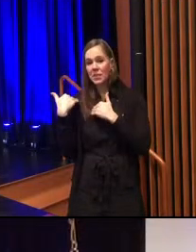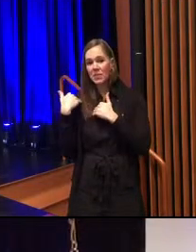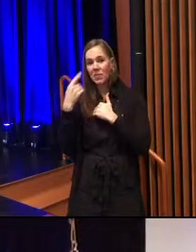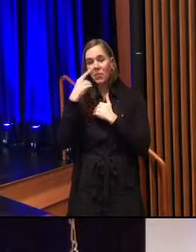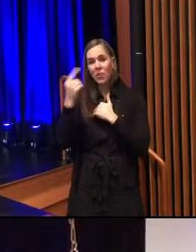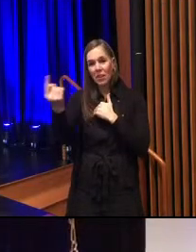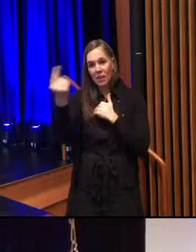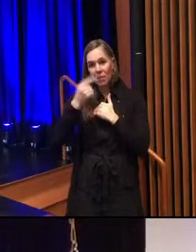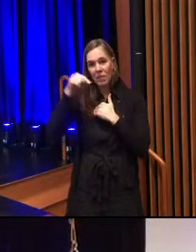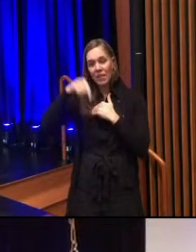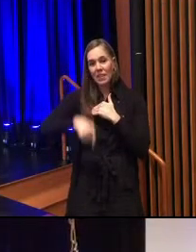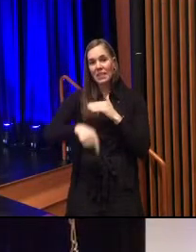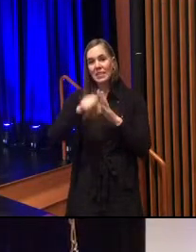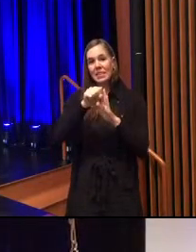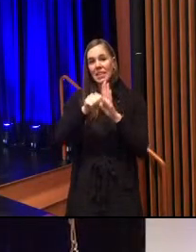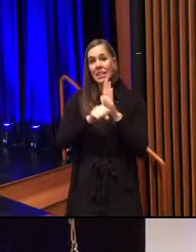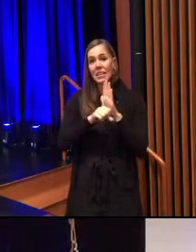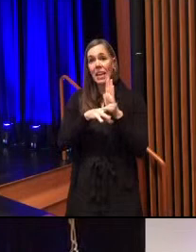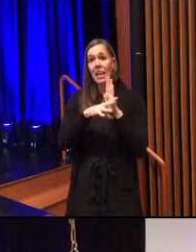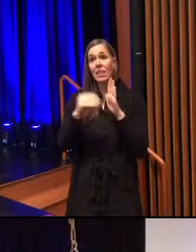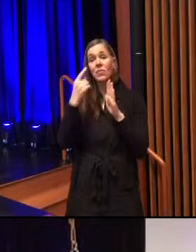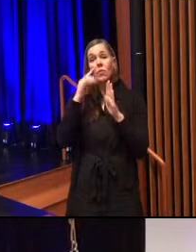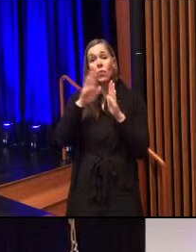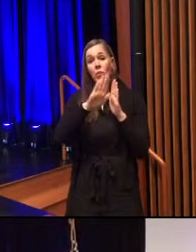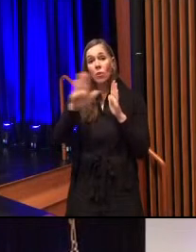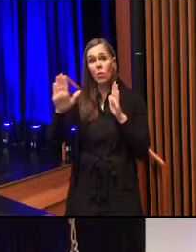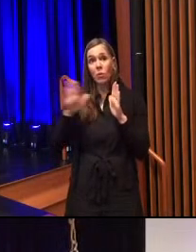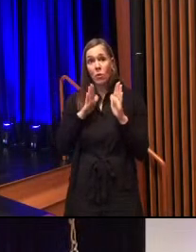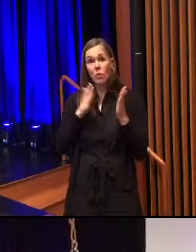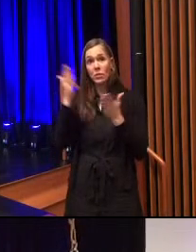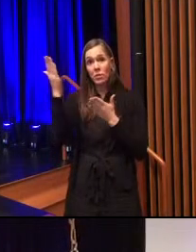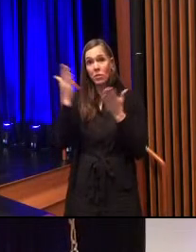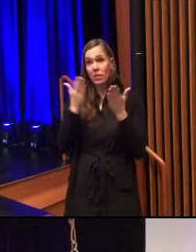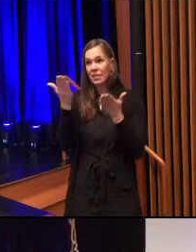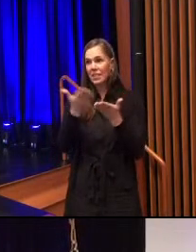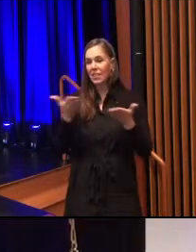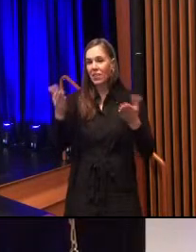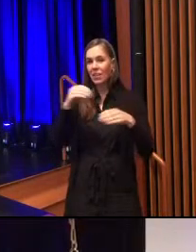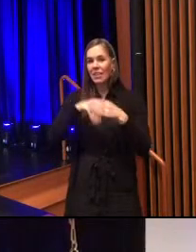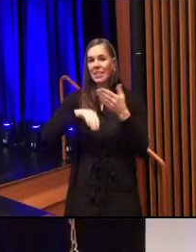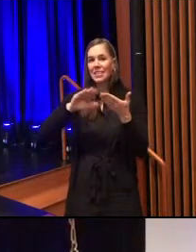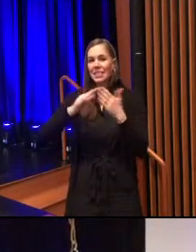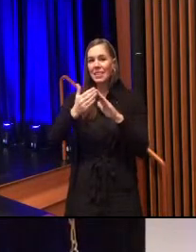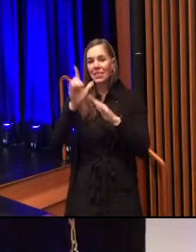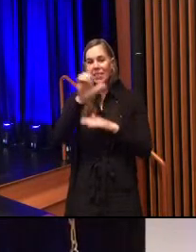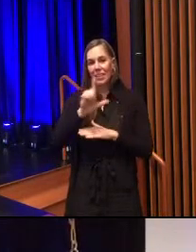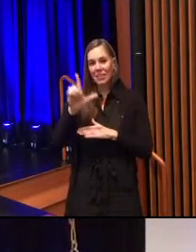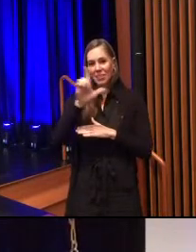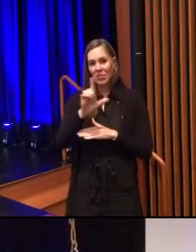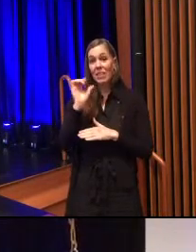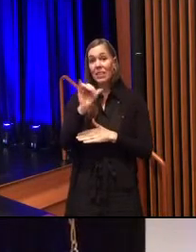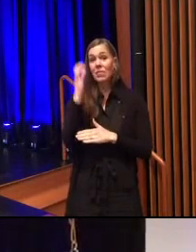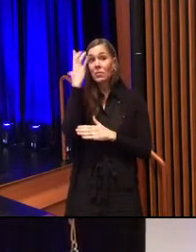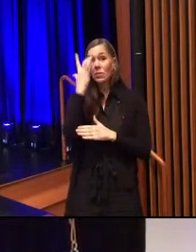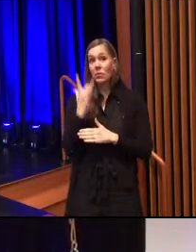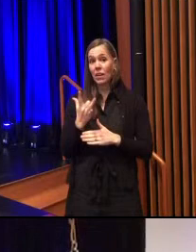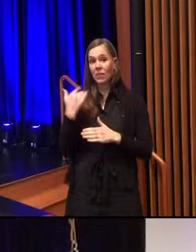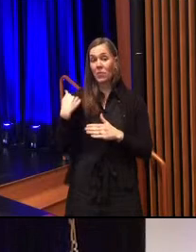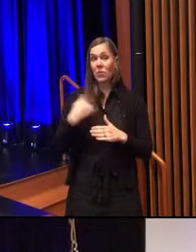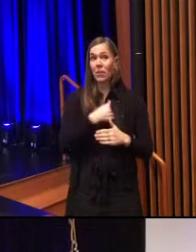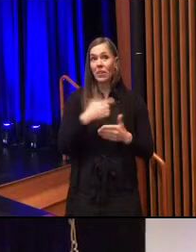to this date and for your unending service to the City of Lancaster indeed that is why we are all here.